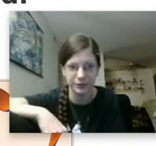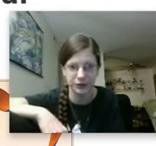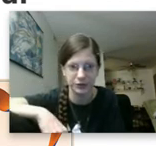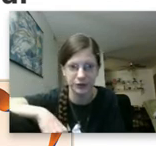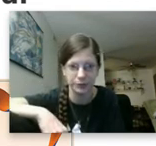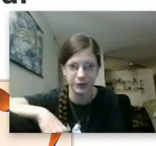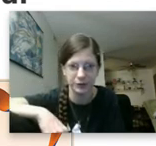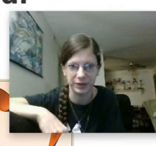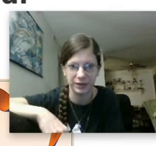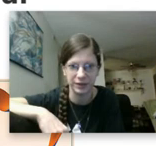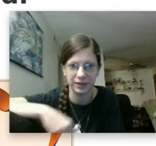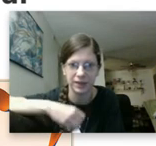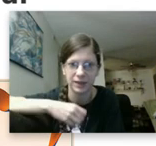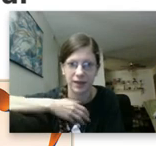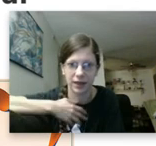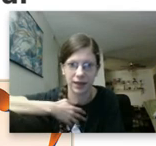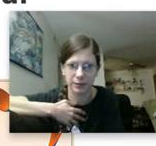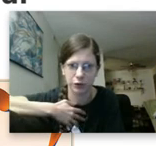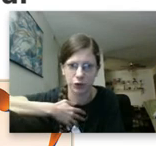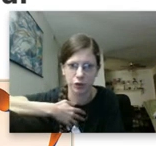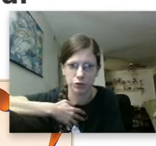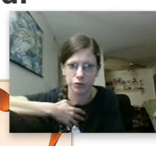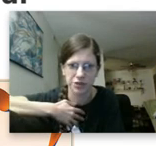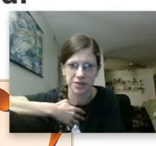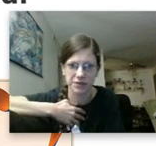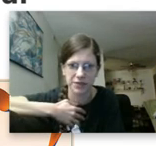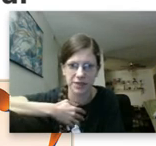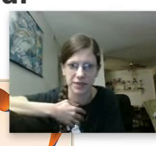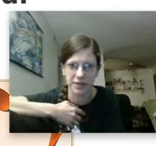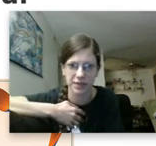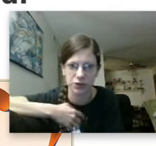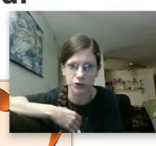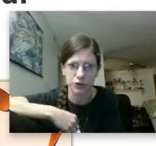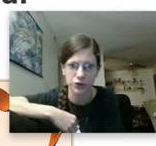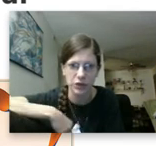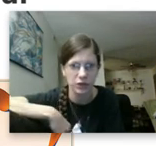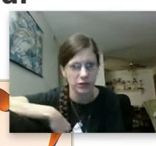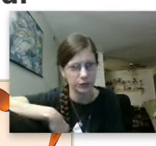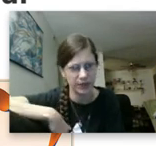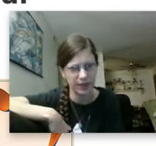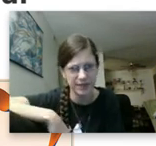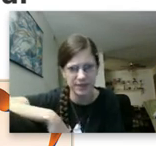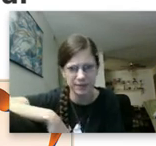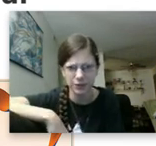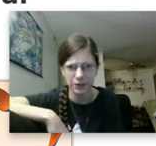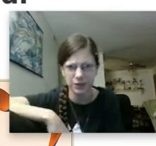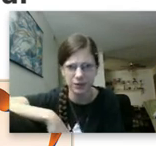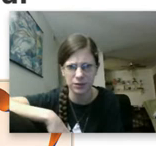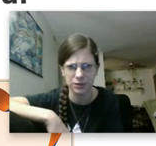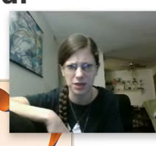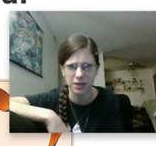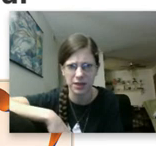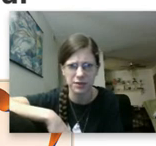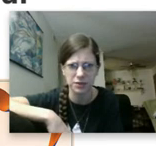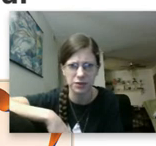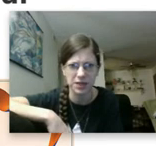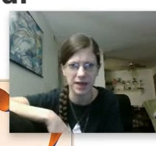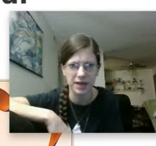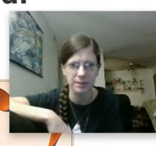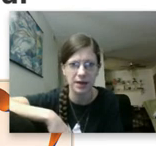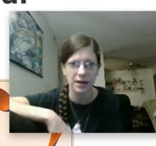another episode of Spilling Tea. I am your host, Tiffany Daniels. So we had some good news